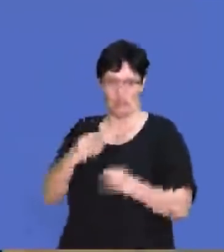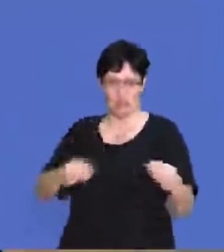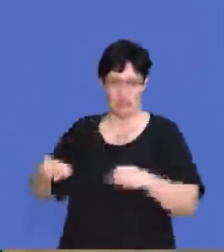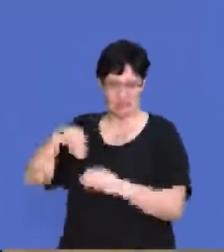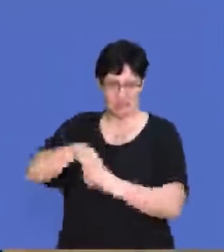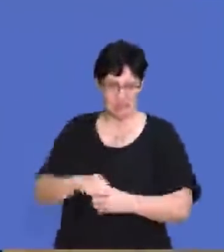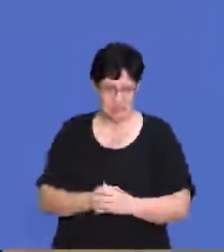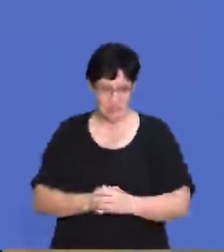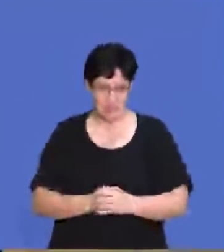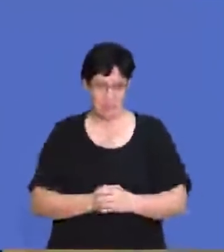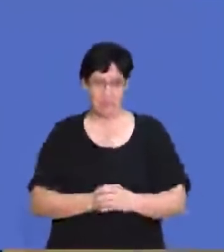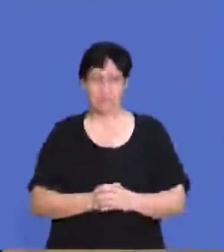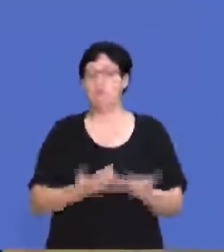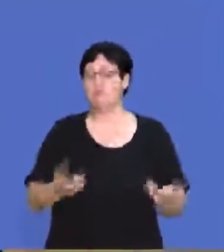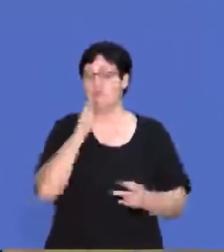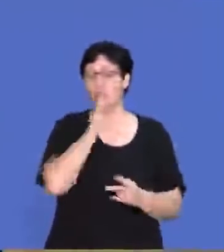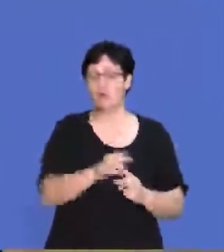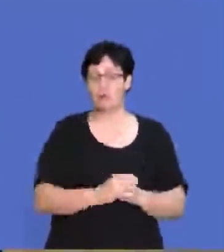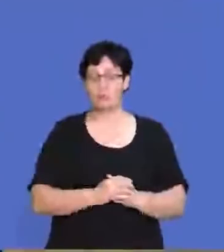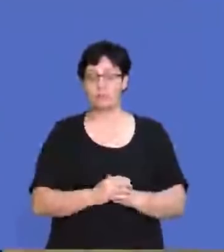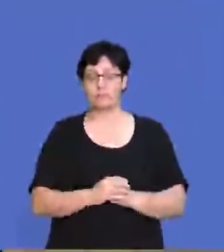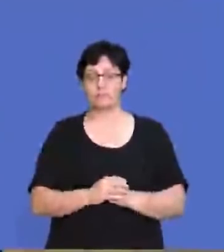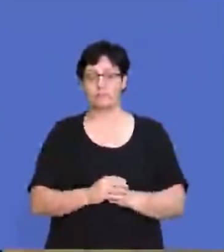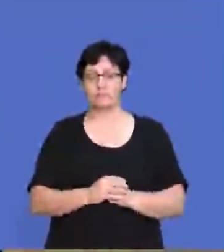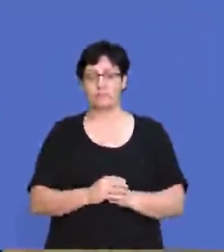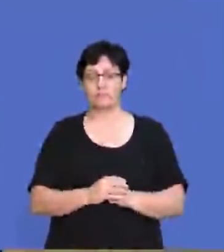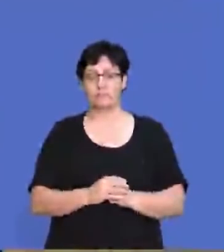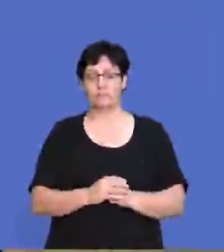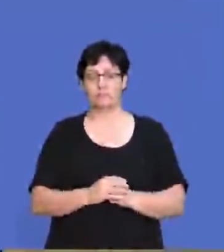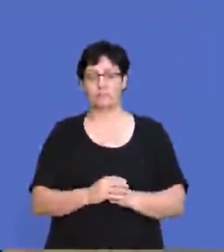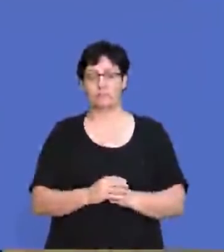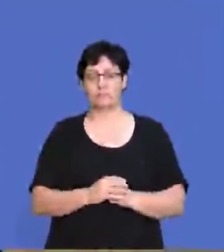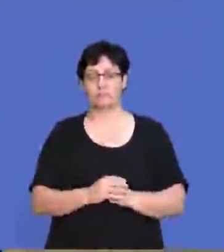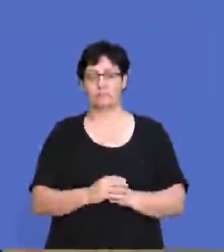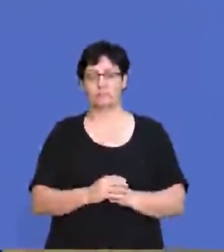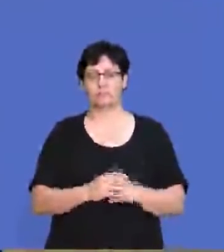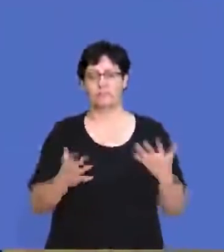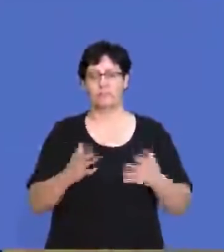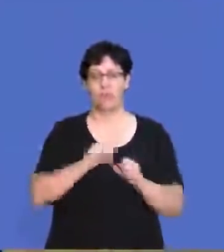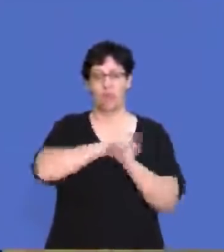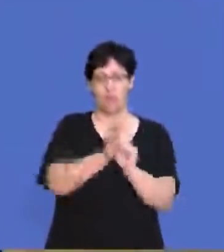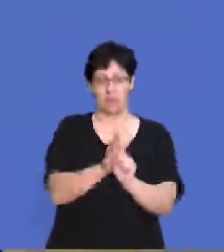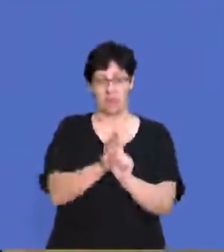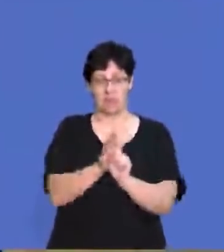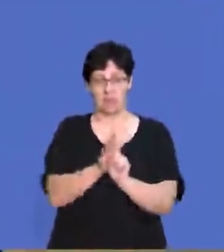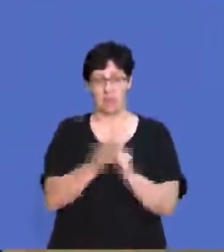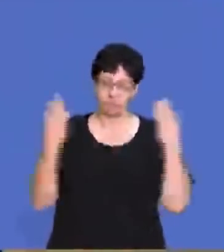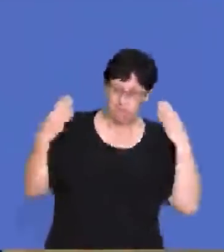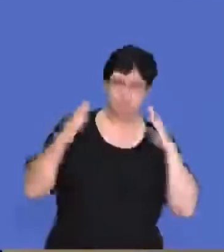businesses in South Africa. If you look at when there was the COVID